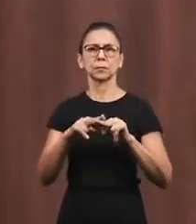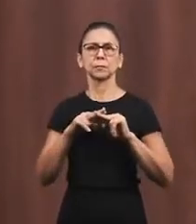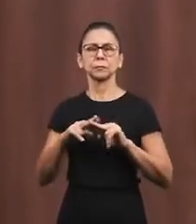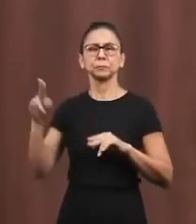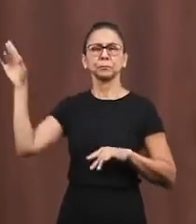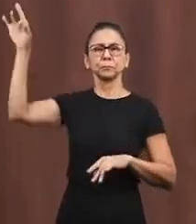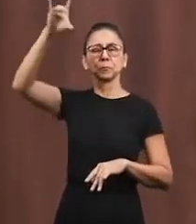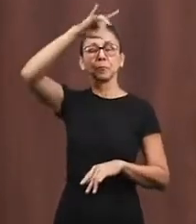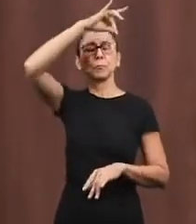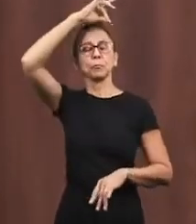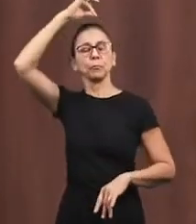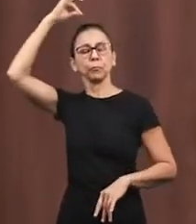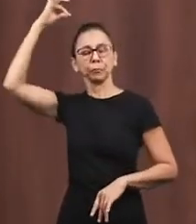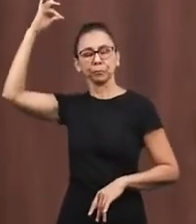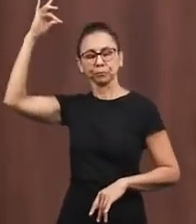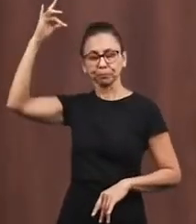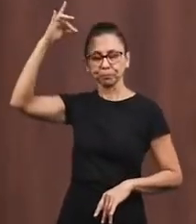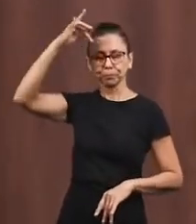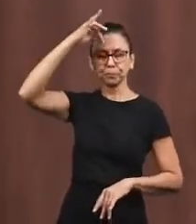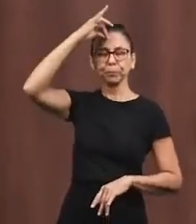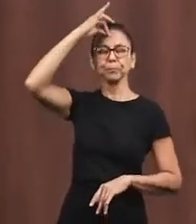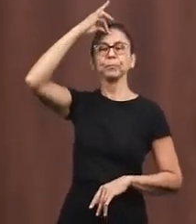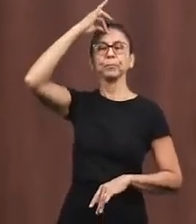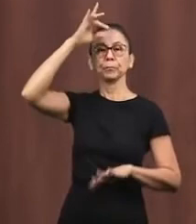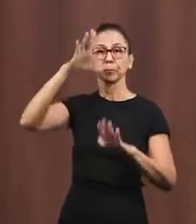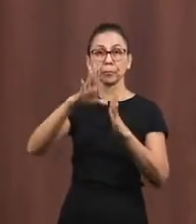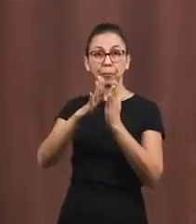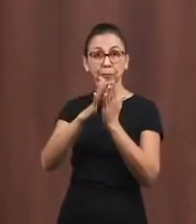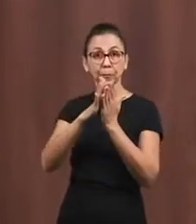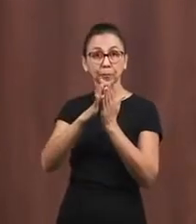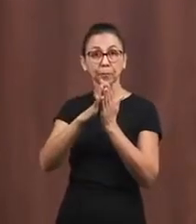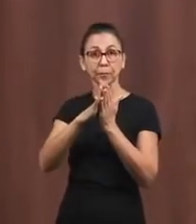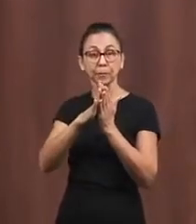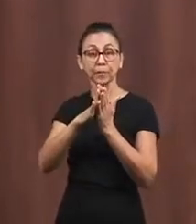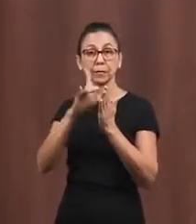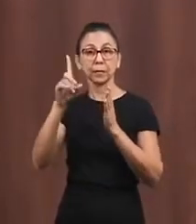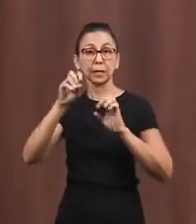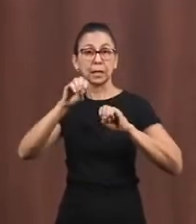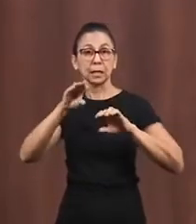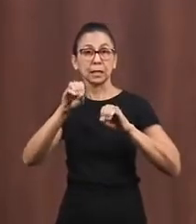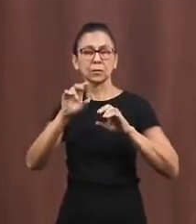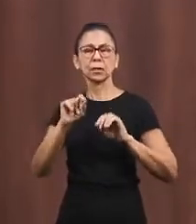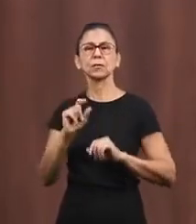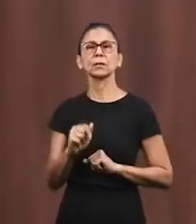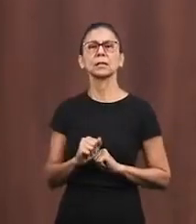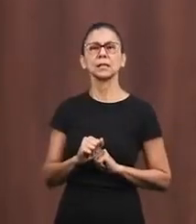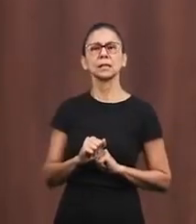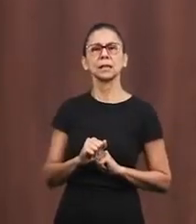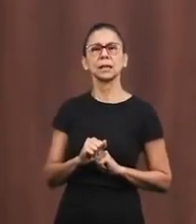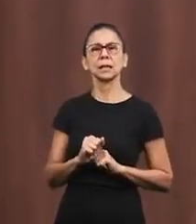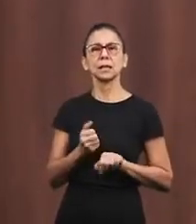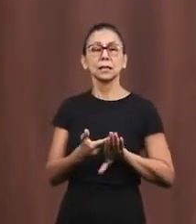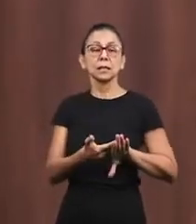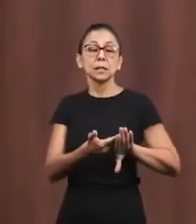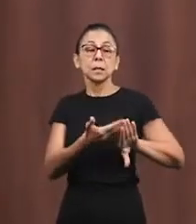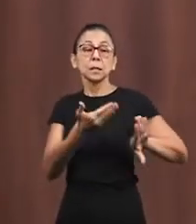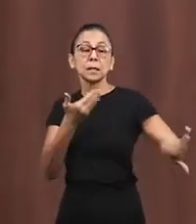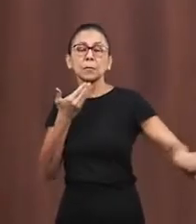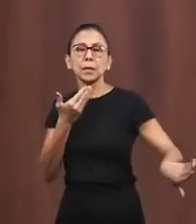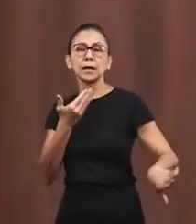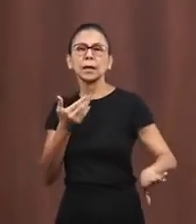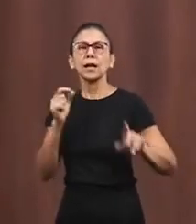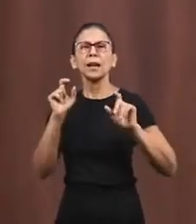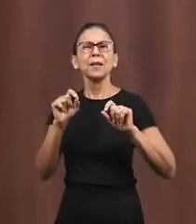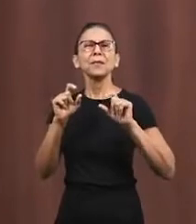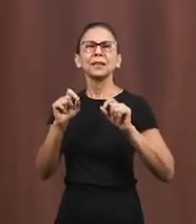invites us to be holy to be holy intermediate means to do what pleases the Lord so that you can have fellowship